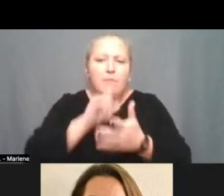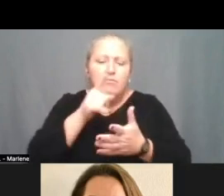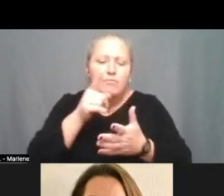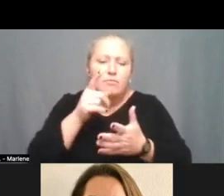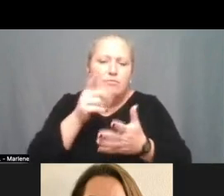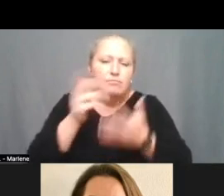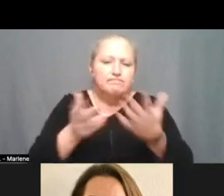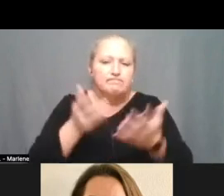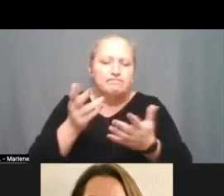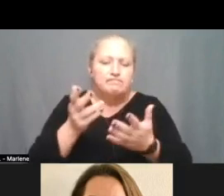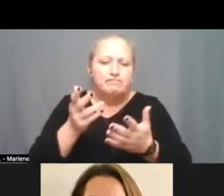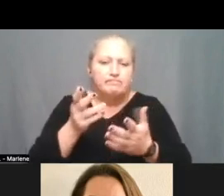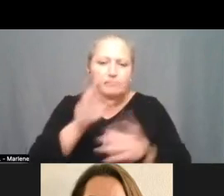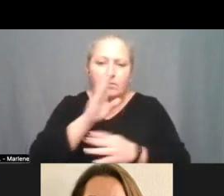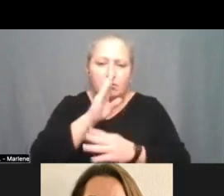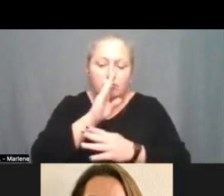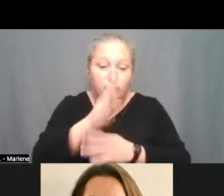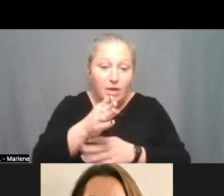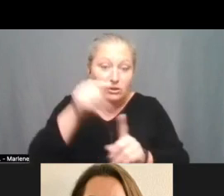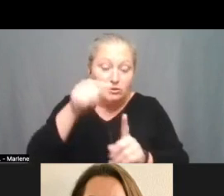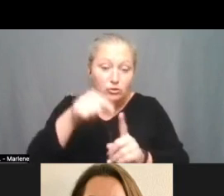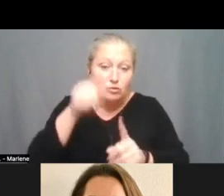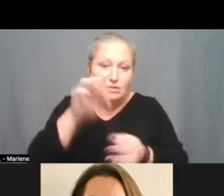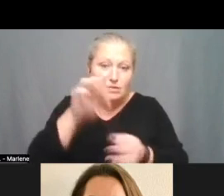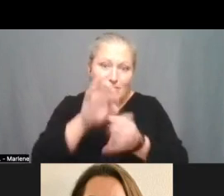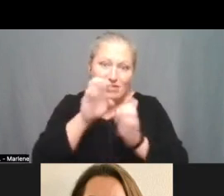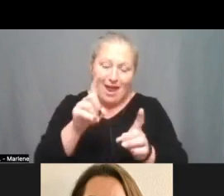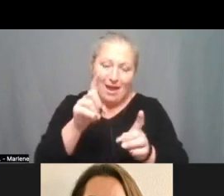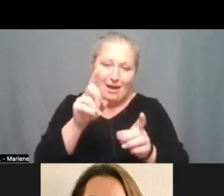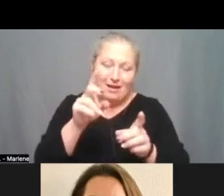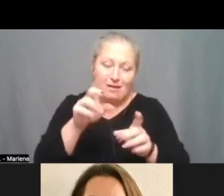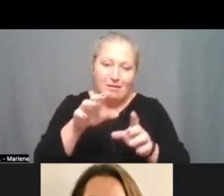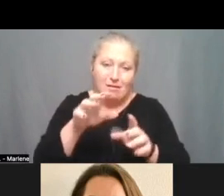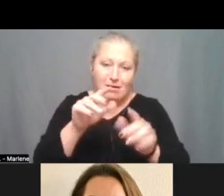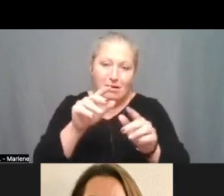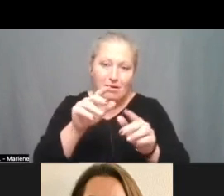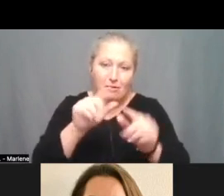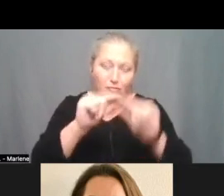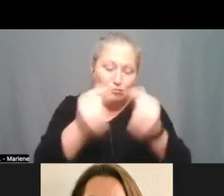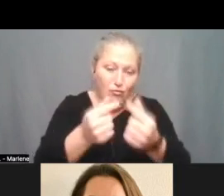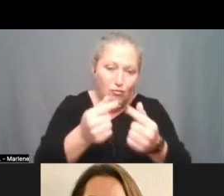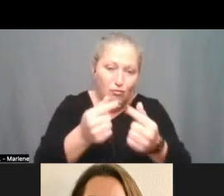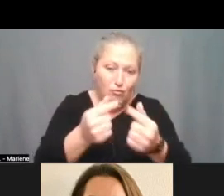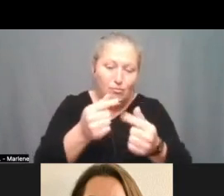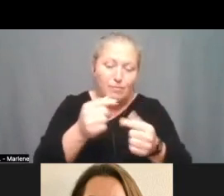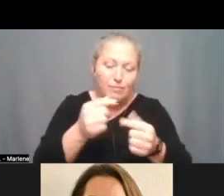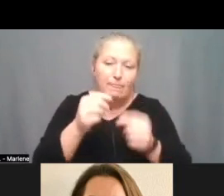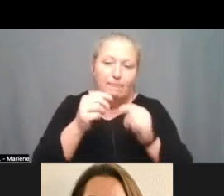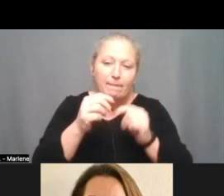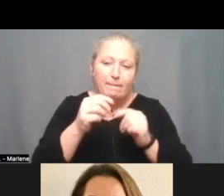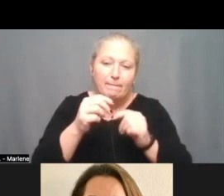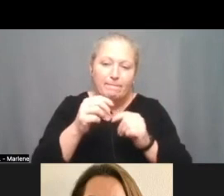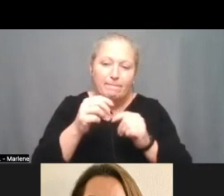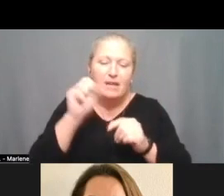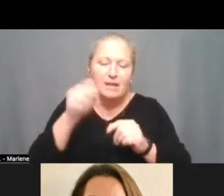succinctly directed at just the special ed population as part of the overall population yeah and and this is just this is just the